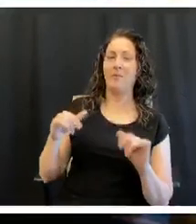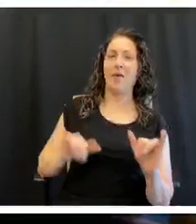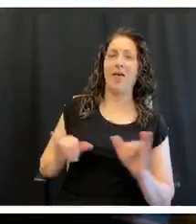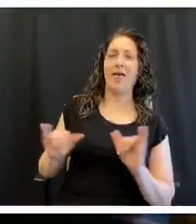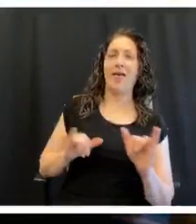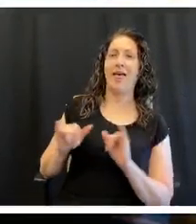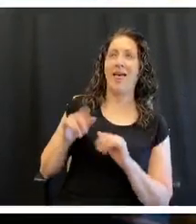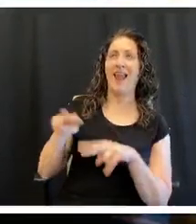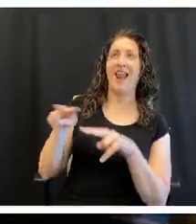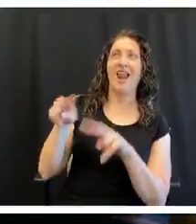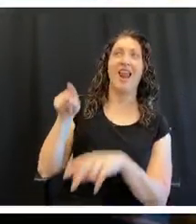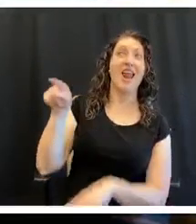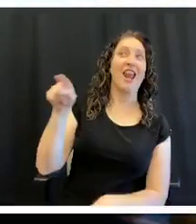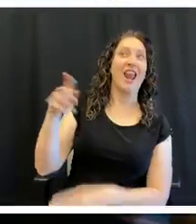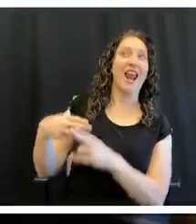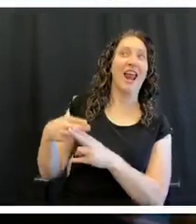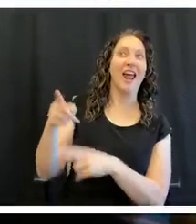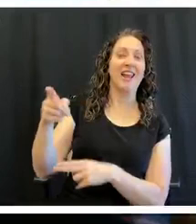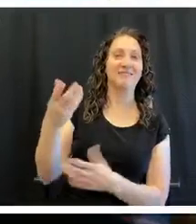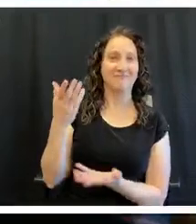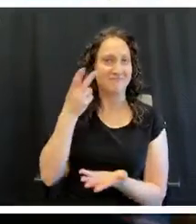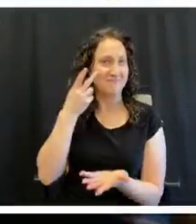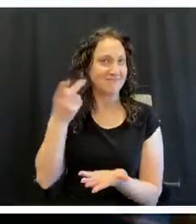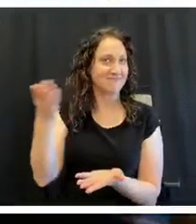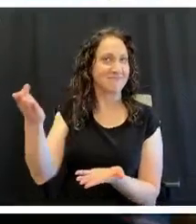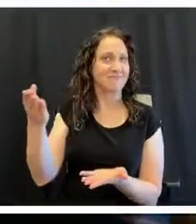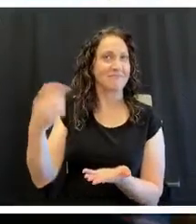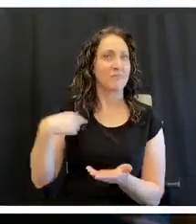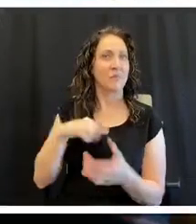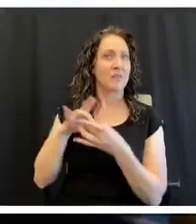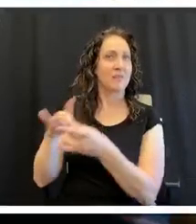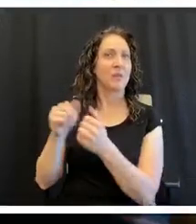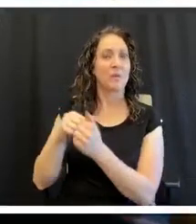and the relationship that we have with Papadose.